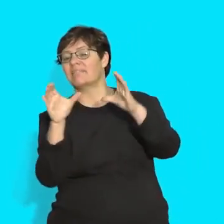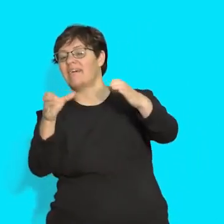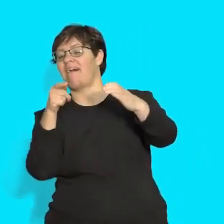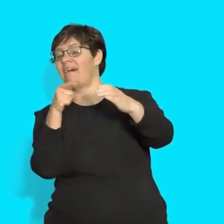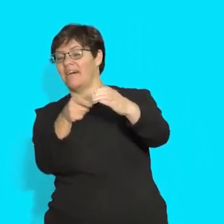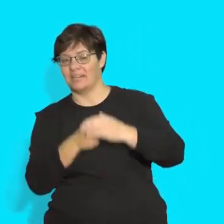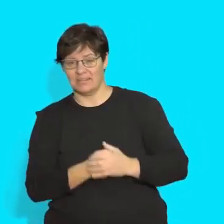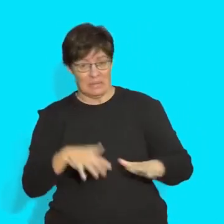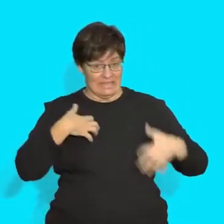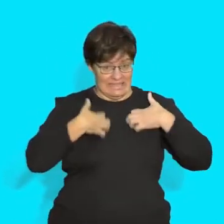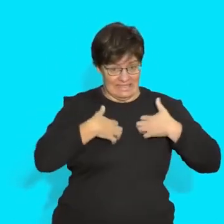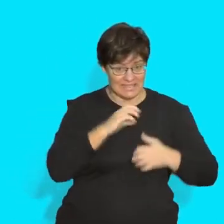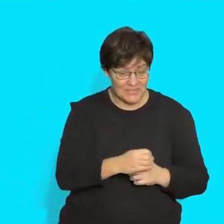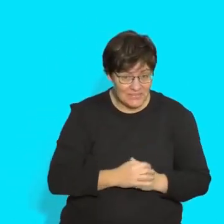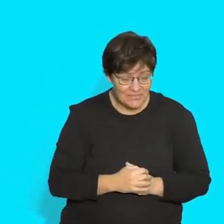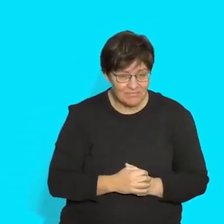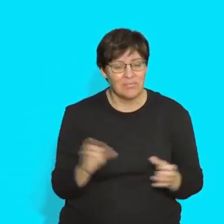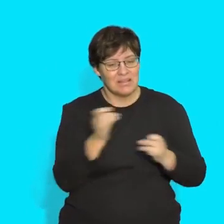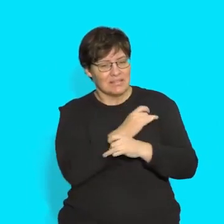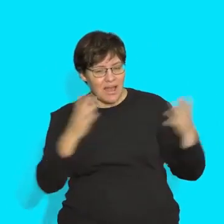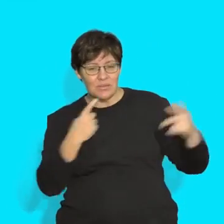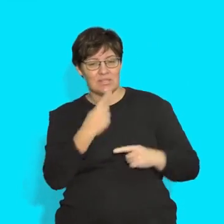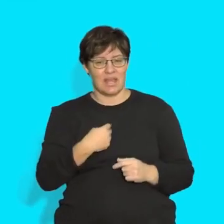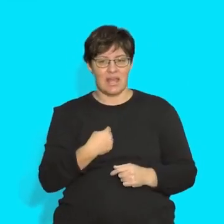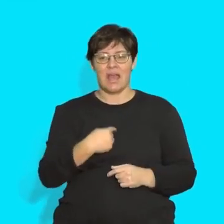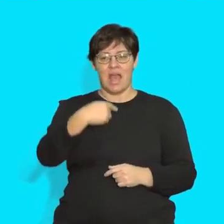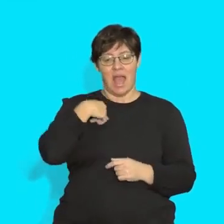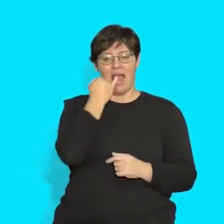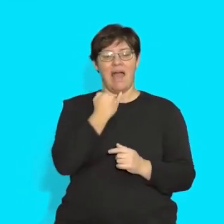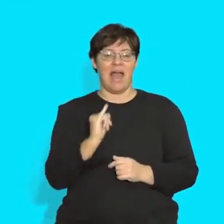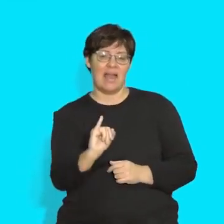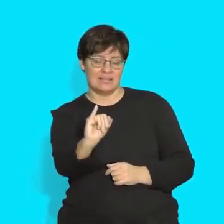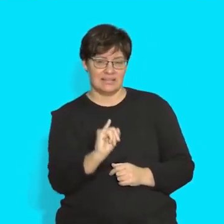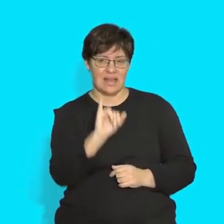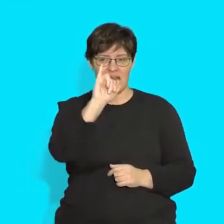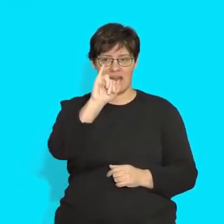Doesn't it sound exciting? Let's start by saying island.